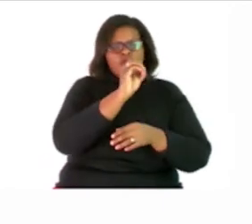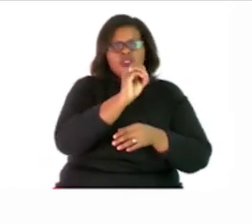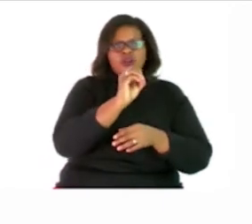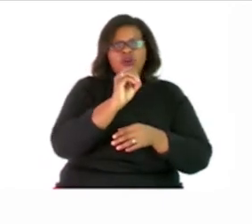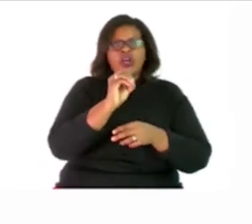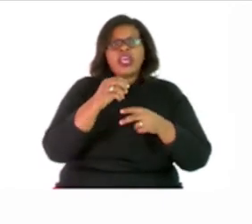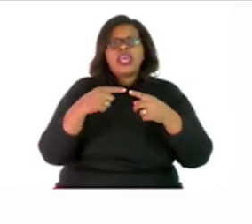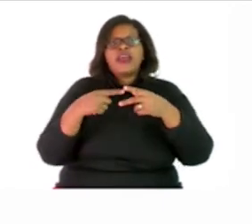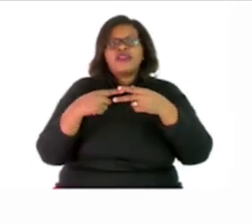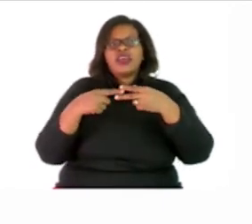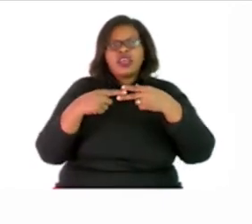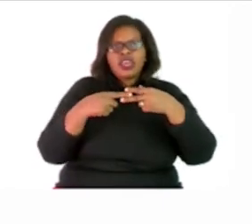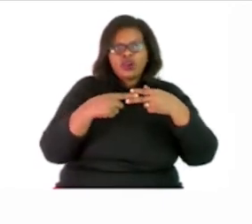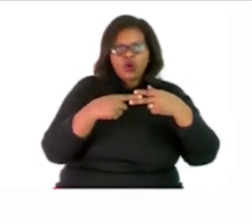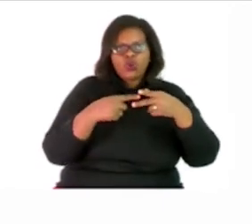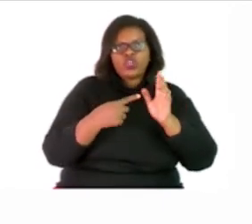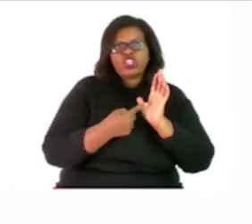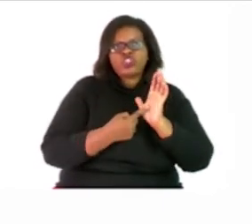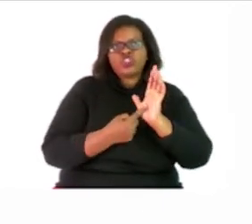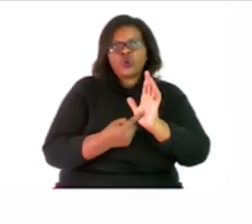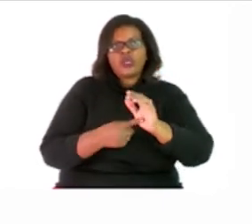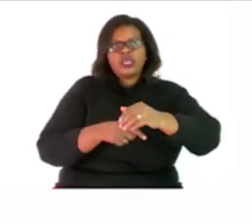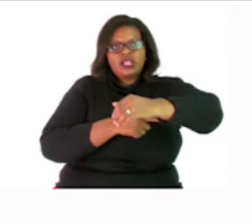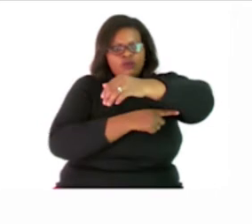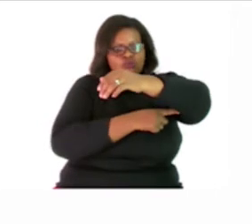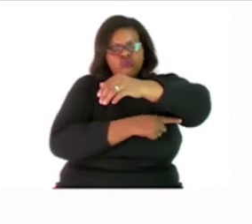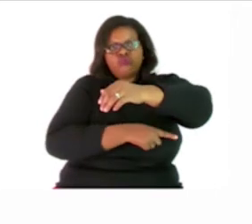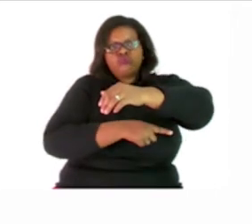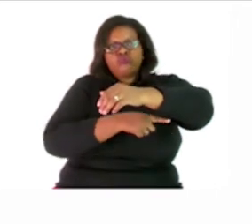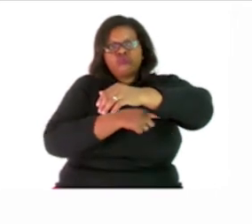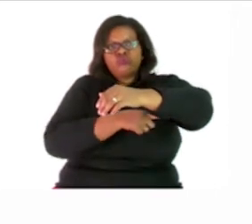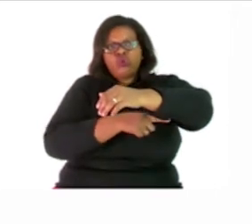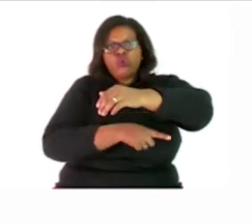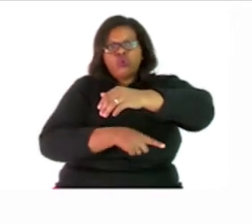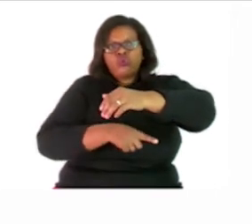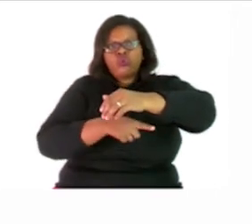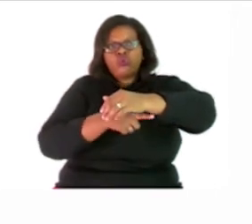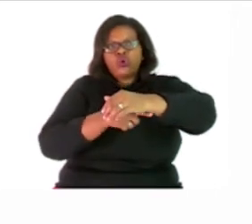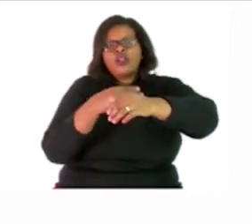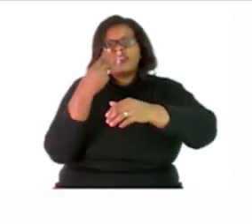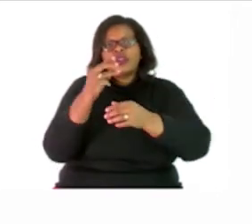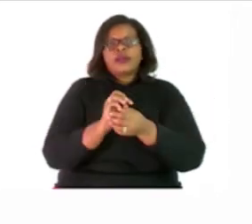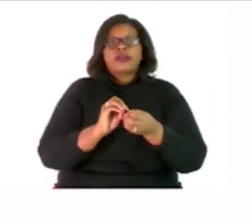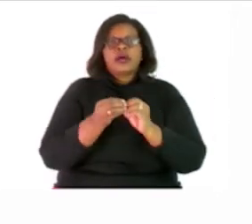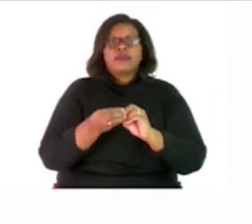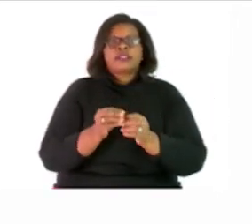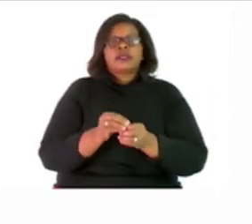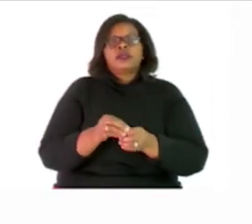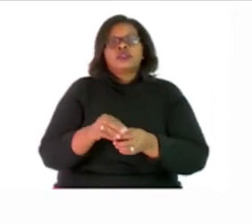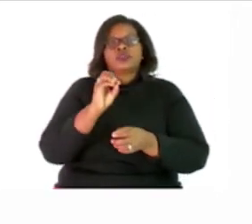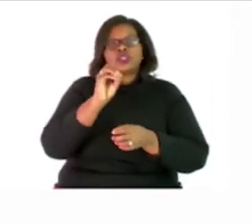after the third number. It also explains the multiple of 3. So, it is 0, 3, 6,